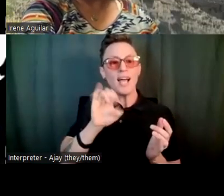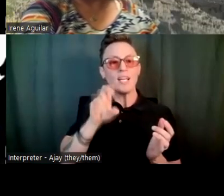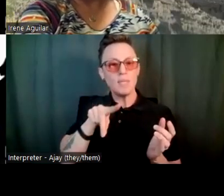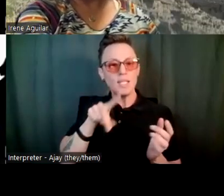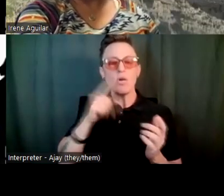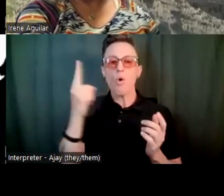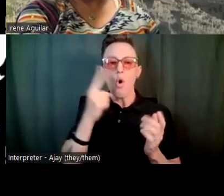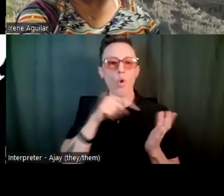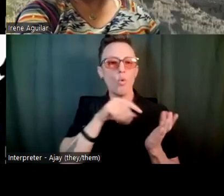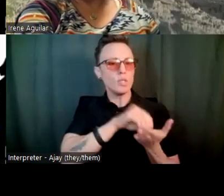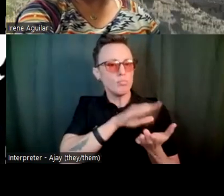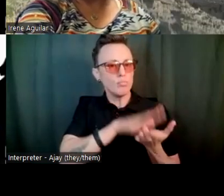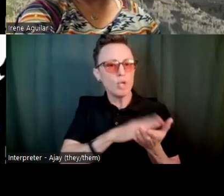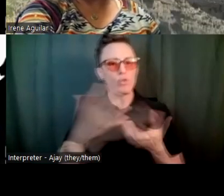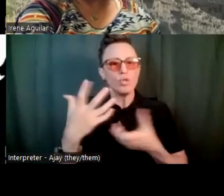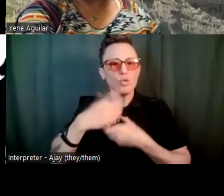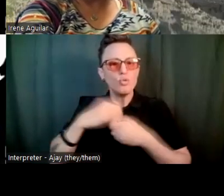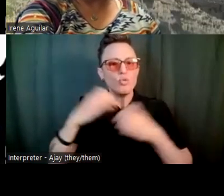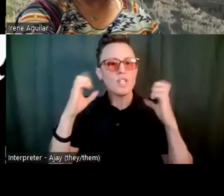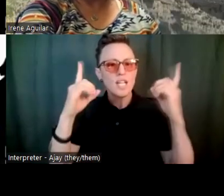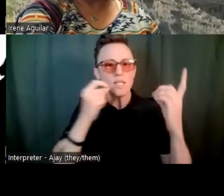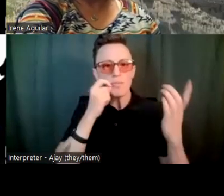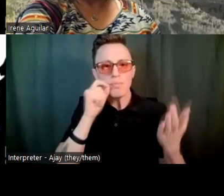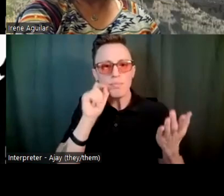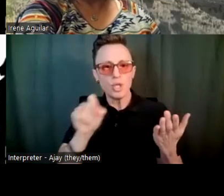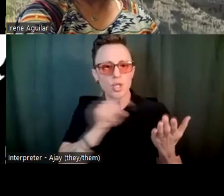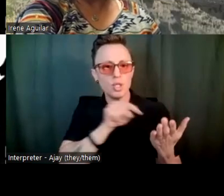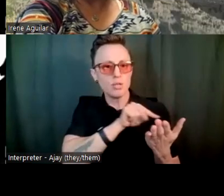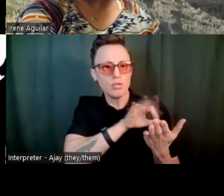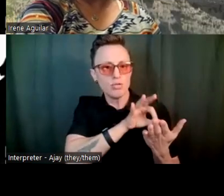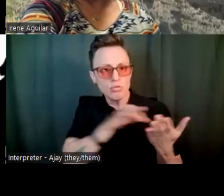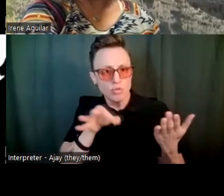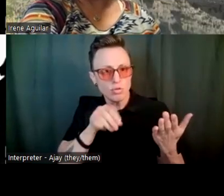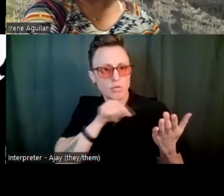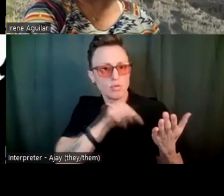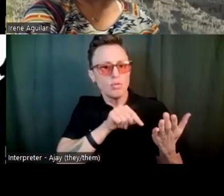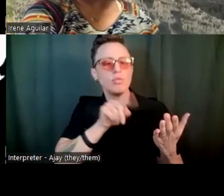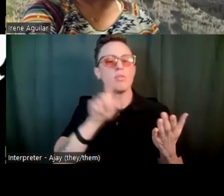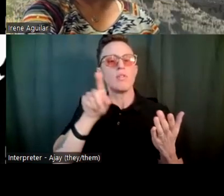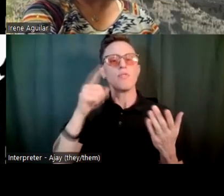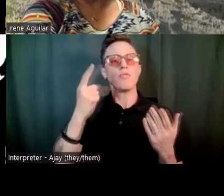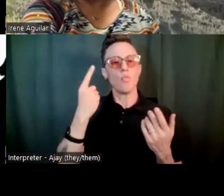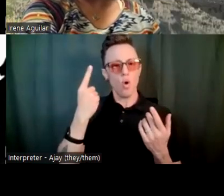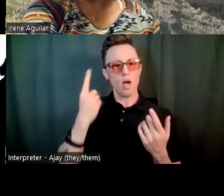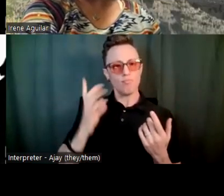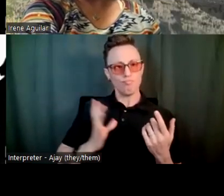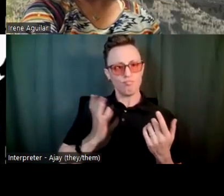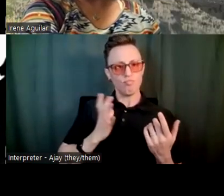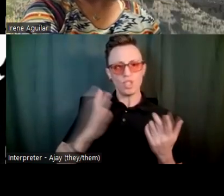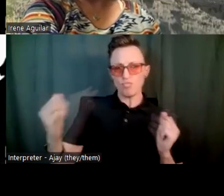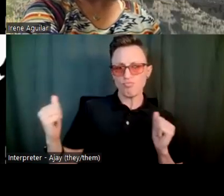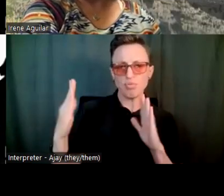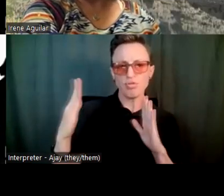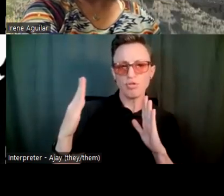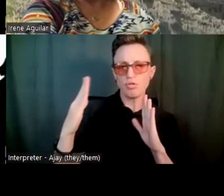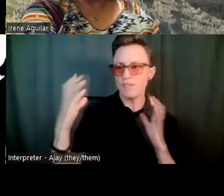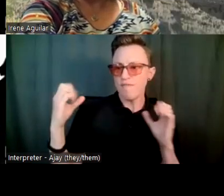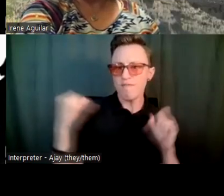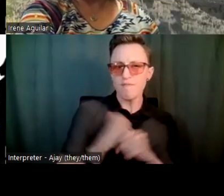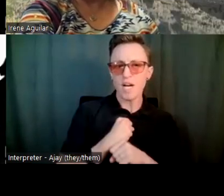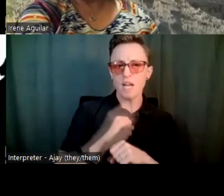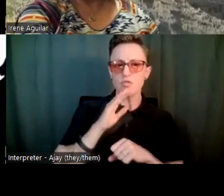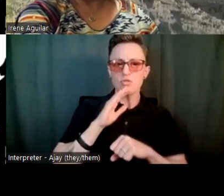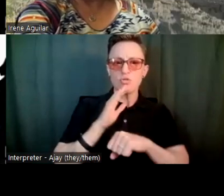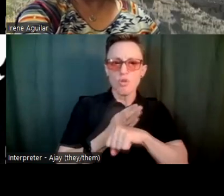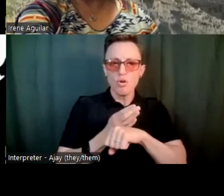education. And so that was sort of one of my formal fights for my daughter using